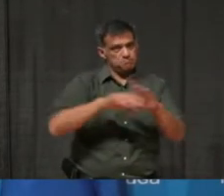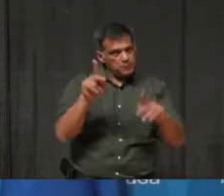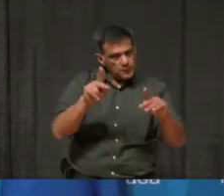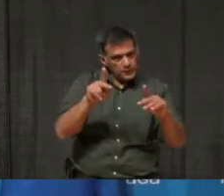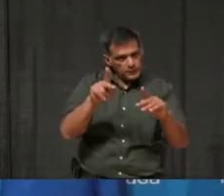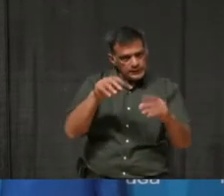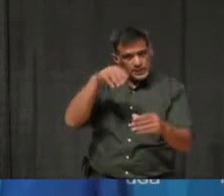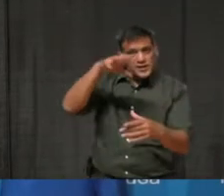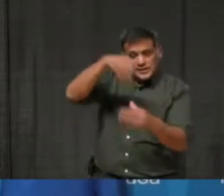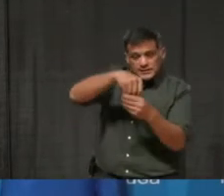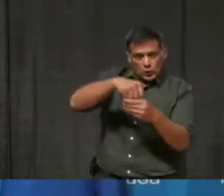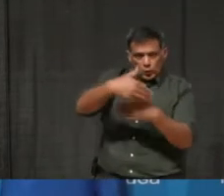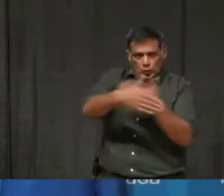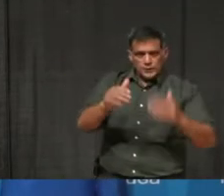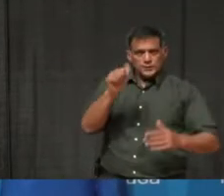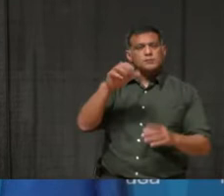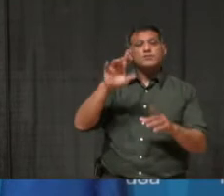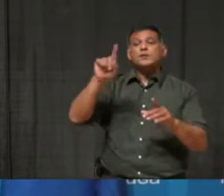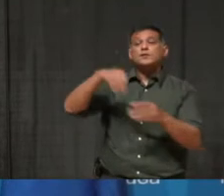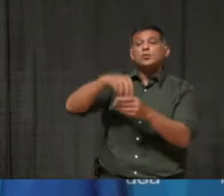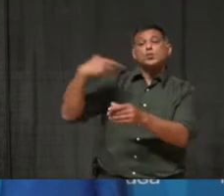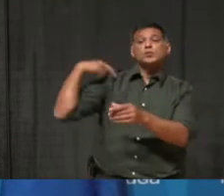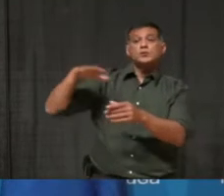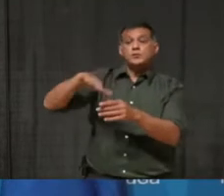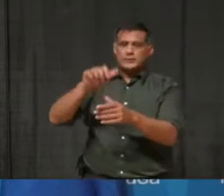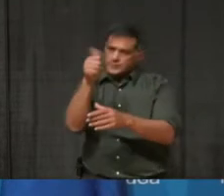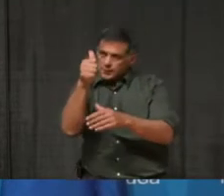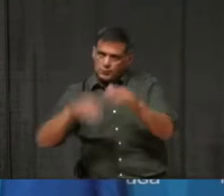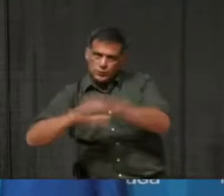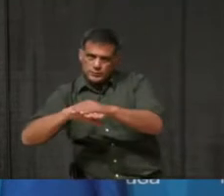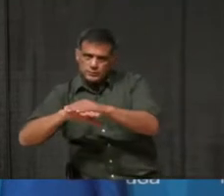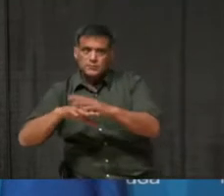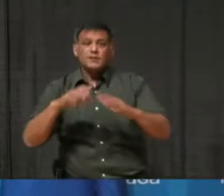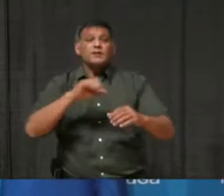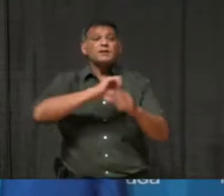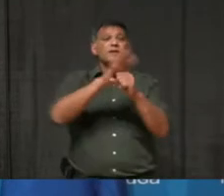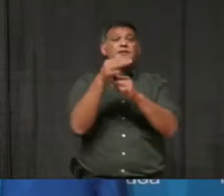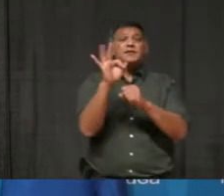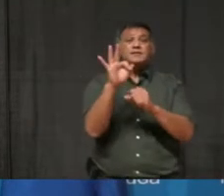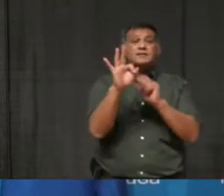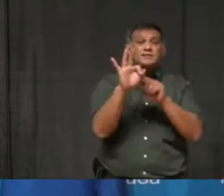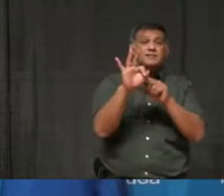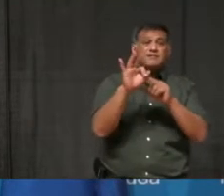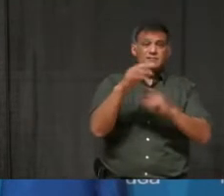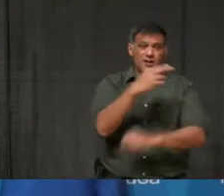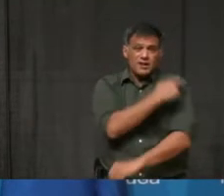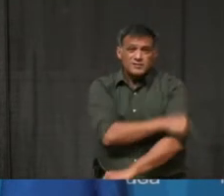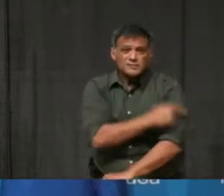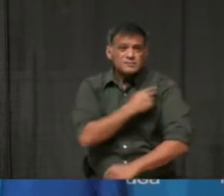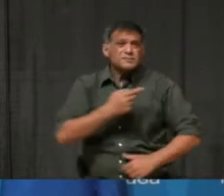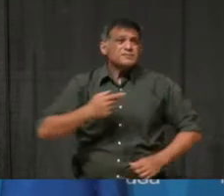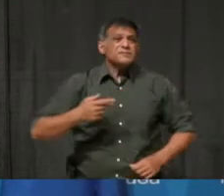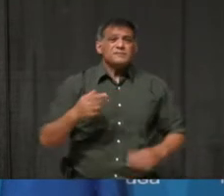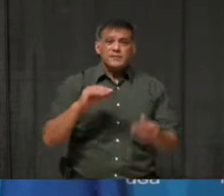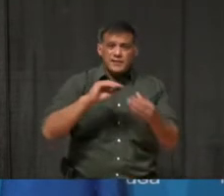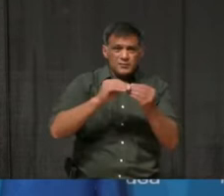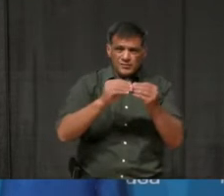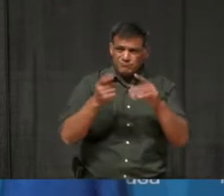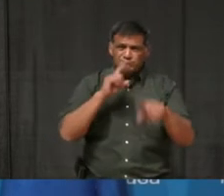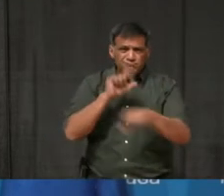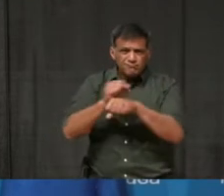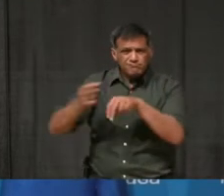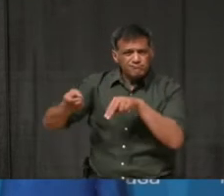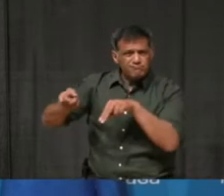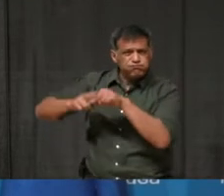service. The reality is that COVID-19 cases in hospitals have risen sharply in Mississauga